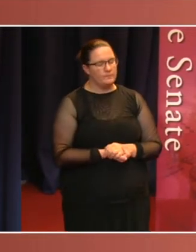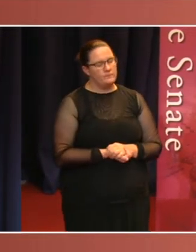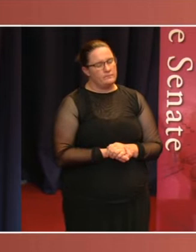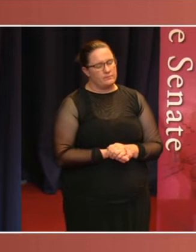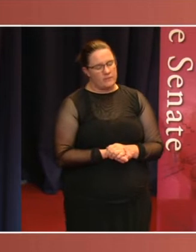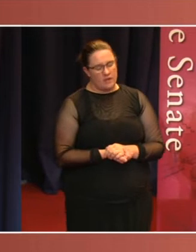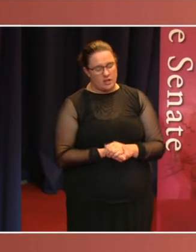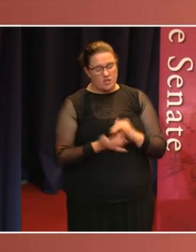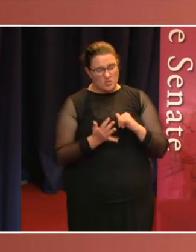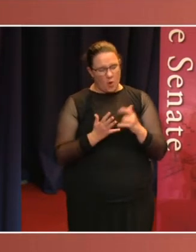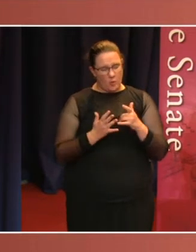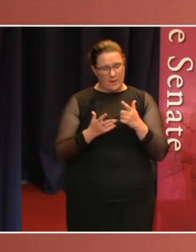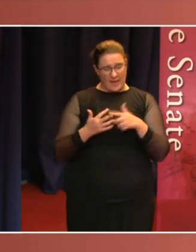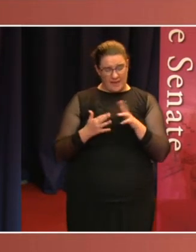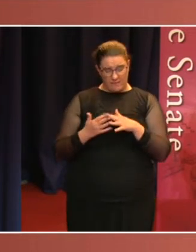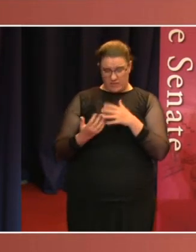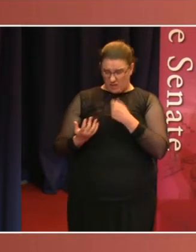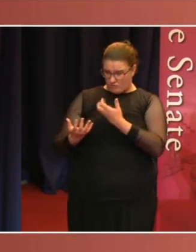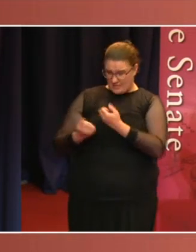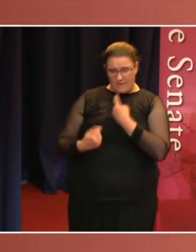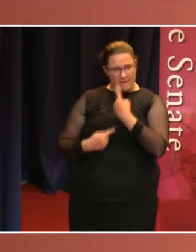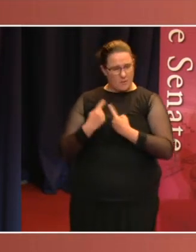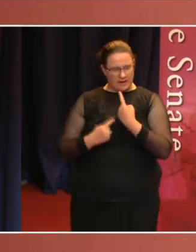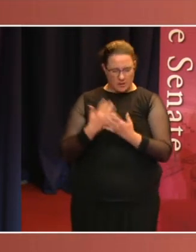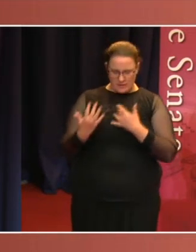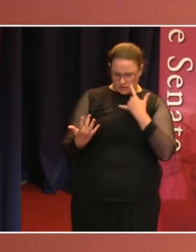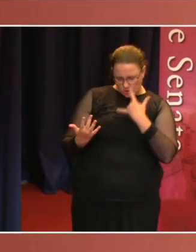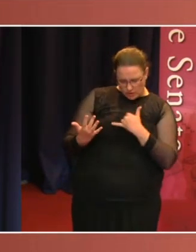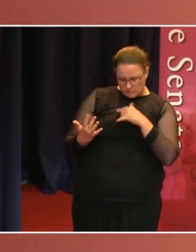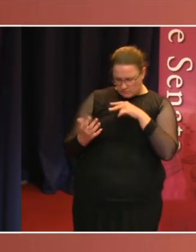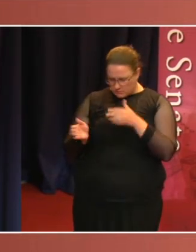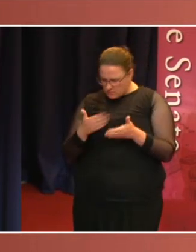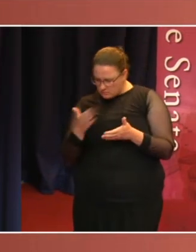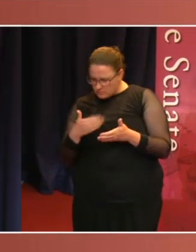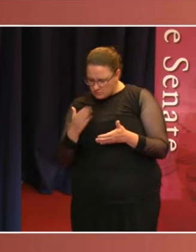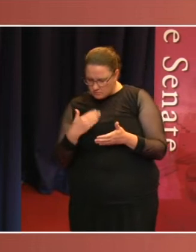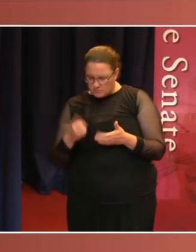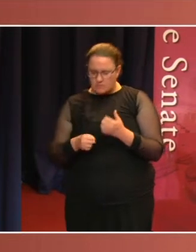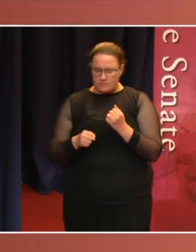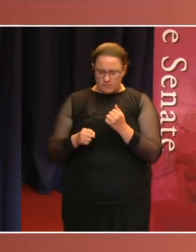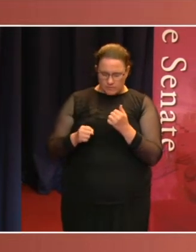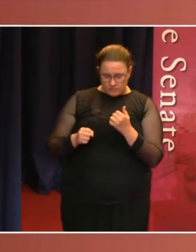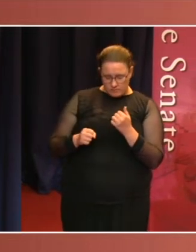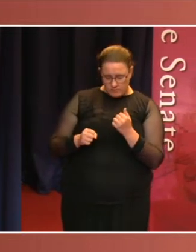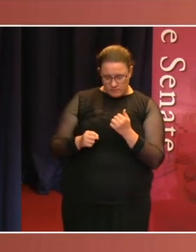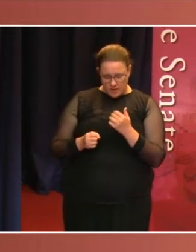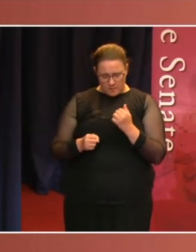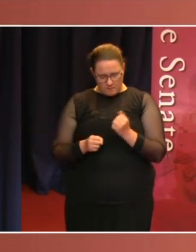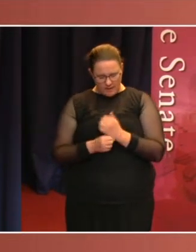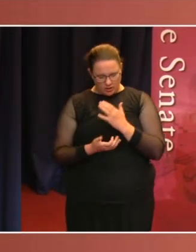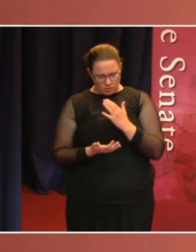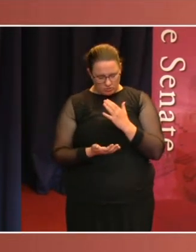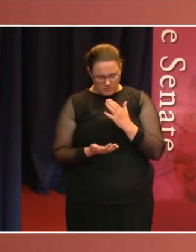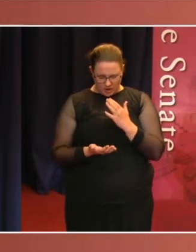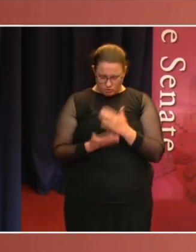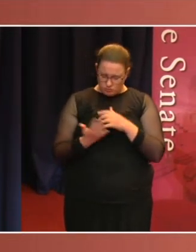are giving government, and check consultants' reports for themselves to see if they make a convincing case for any action the Government ends up